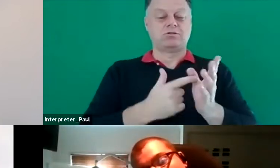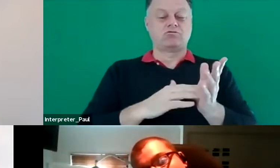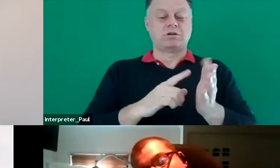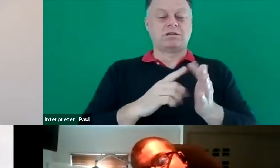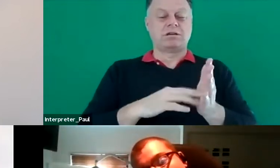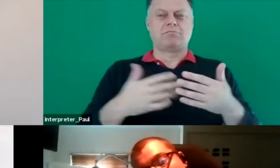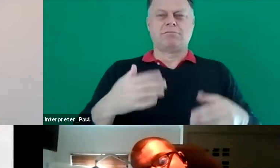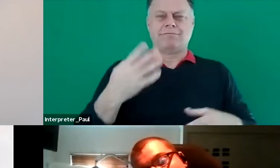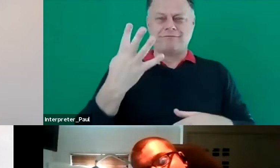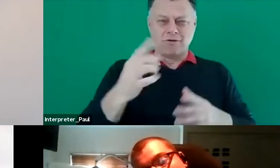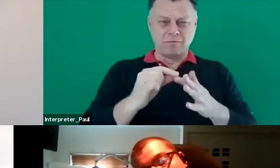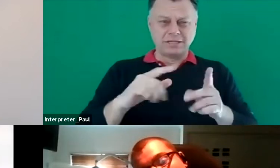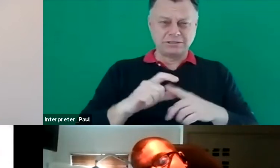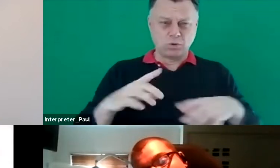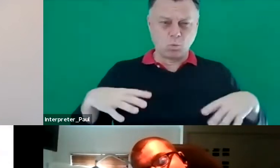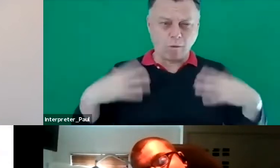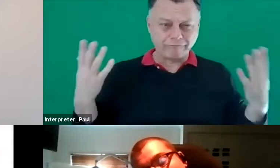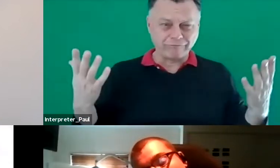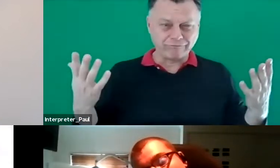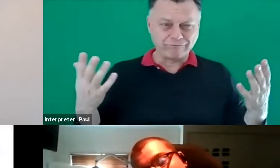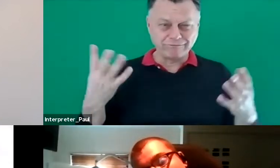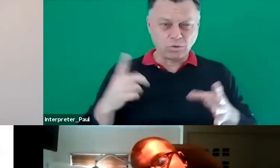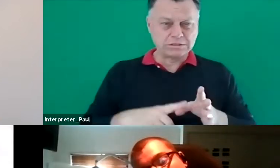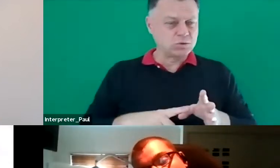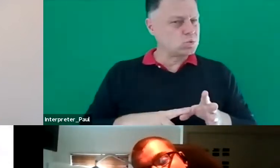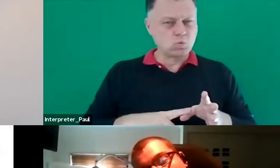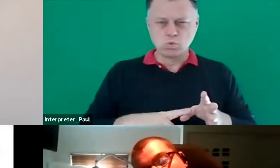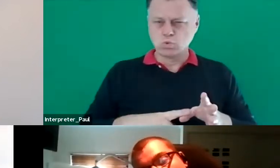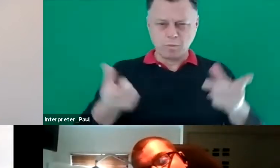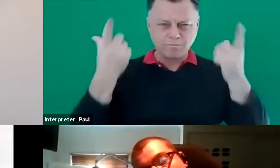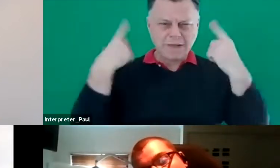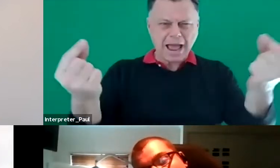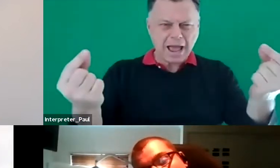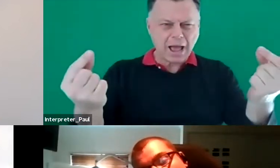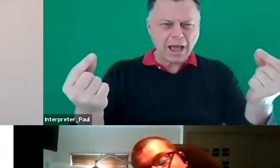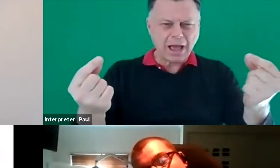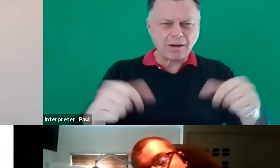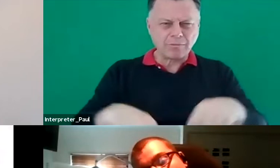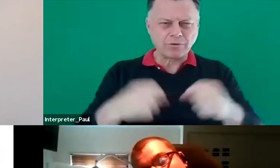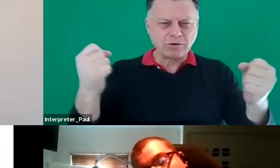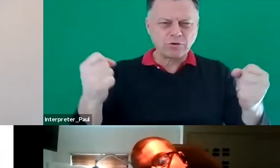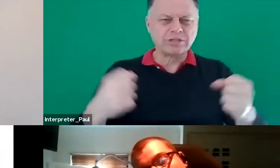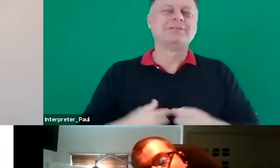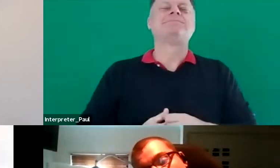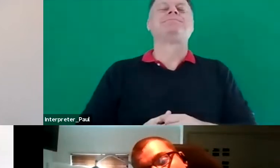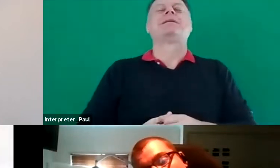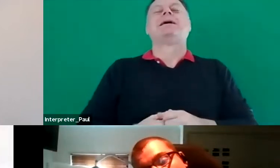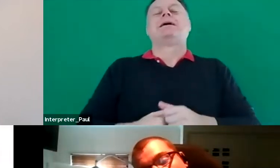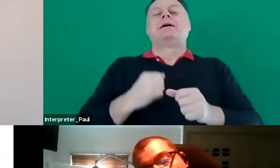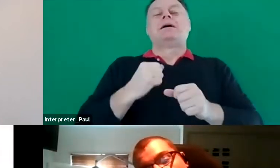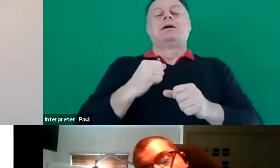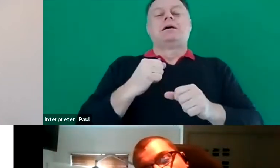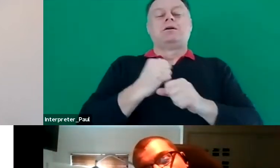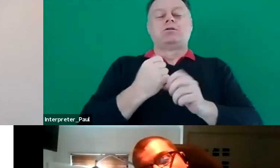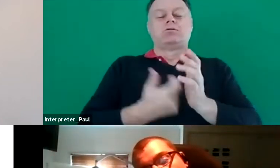four PhDs in four years, that must be a record in Graham's recognition